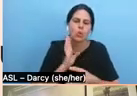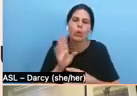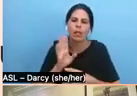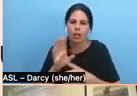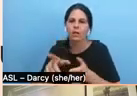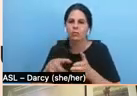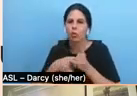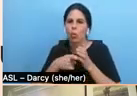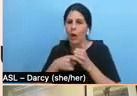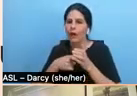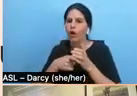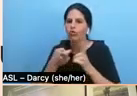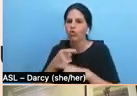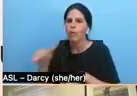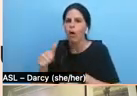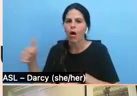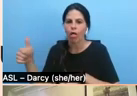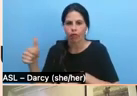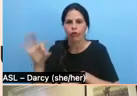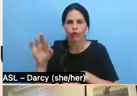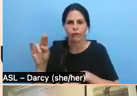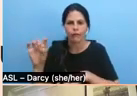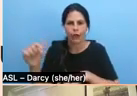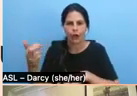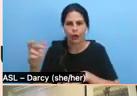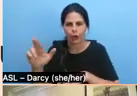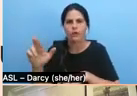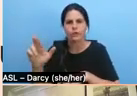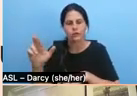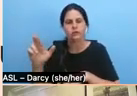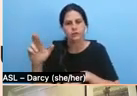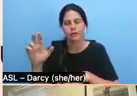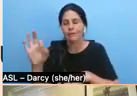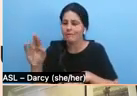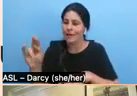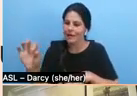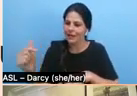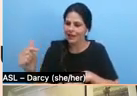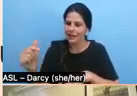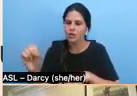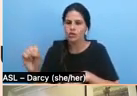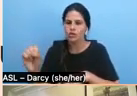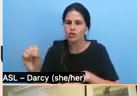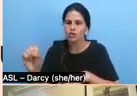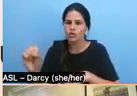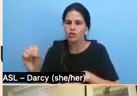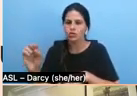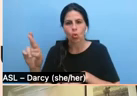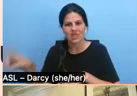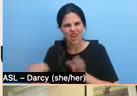So you're going to need to have one in order to